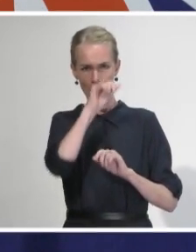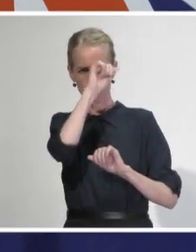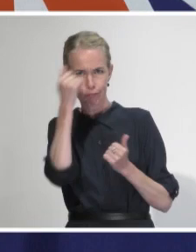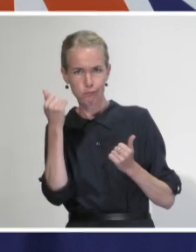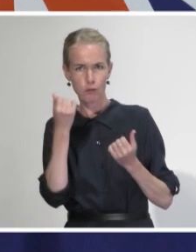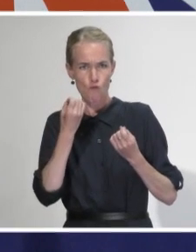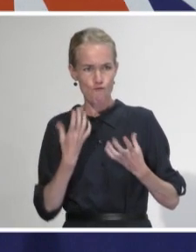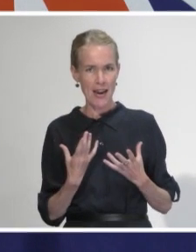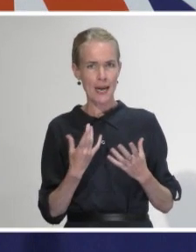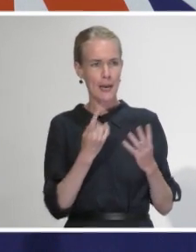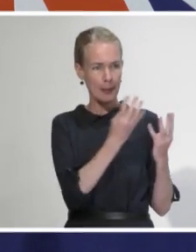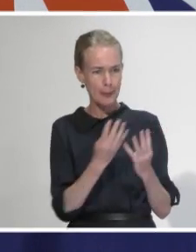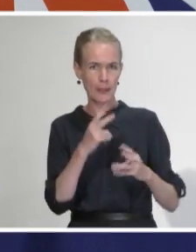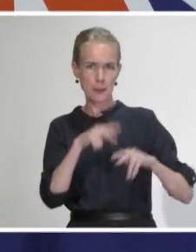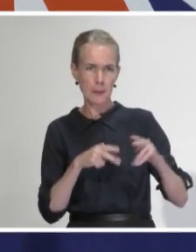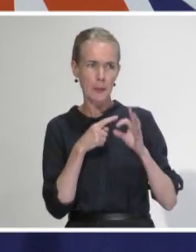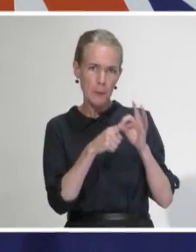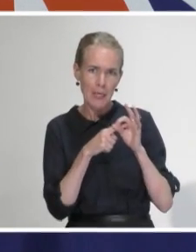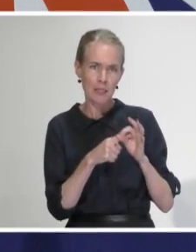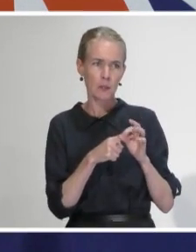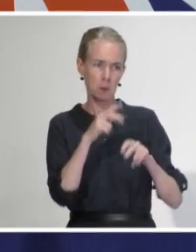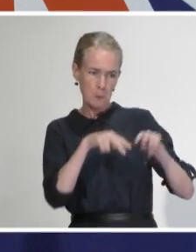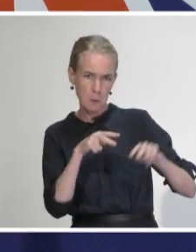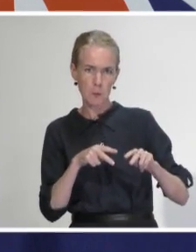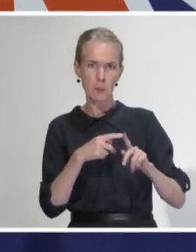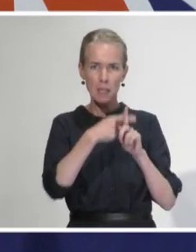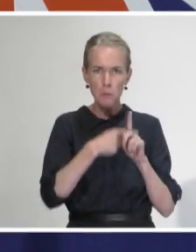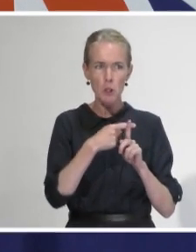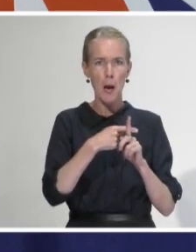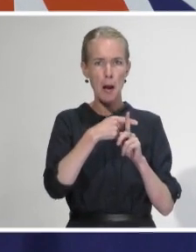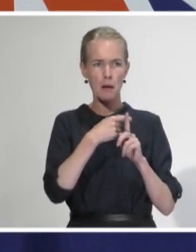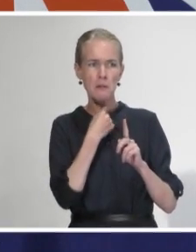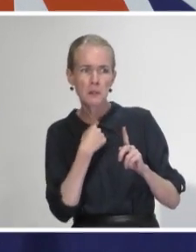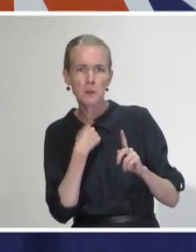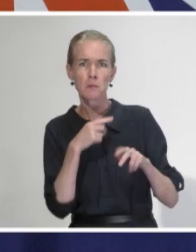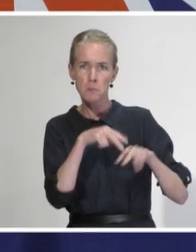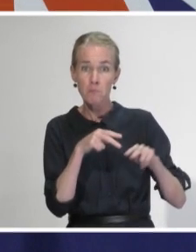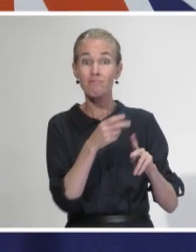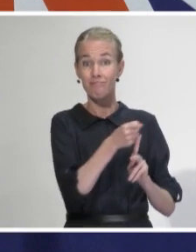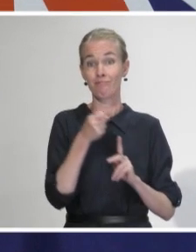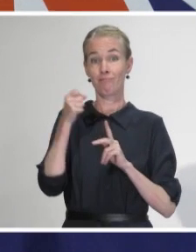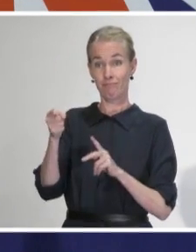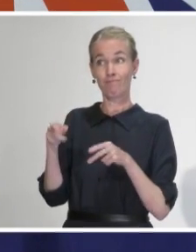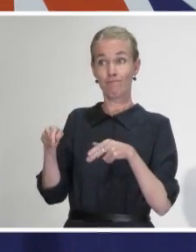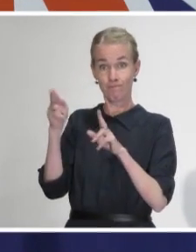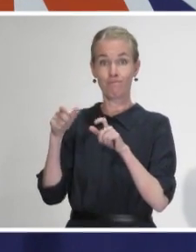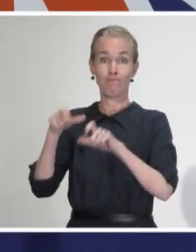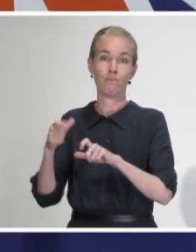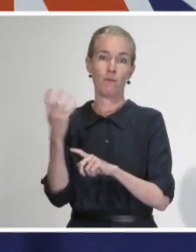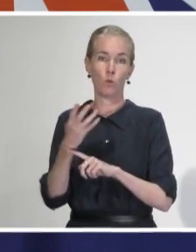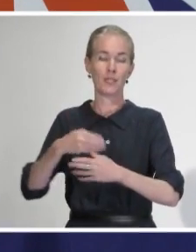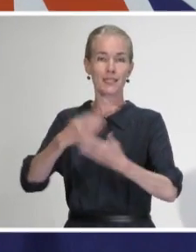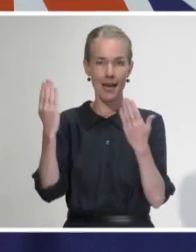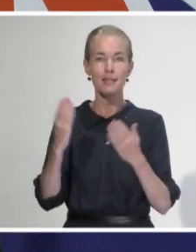them through the customs and biosecurity and then off to where and then assessment and then off to where they'll be looked after for the 14 days.